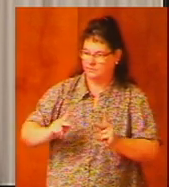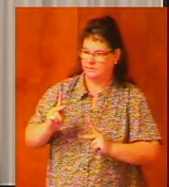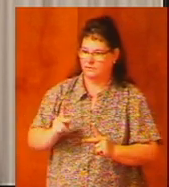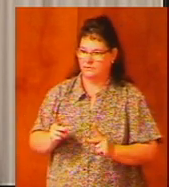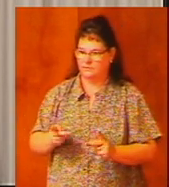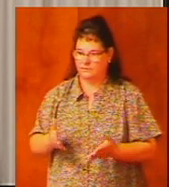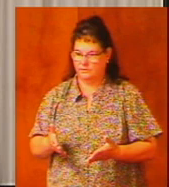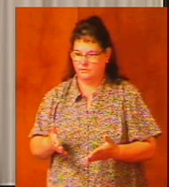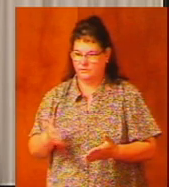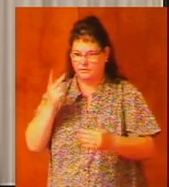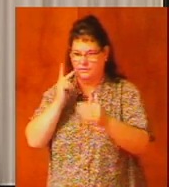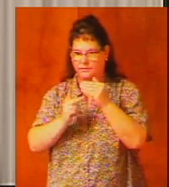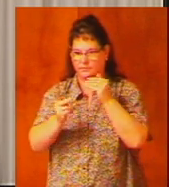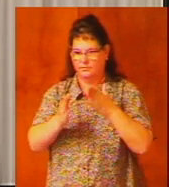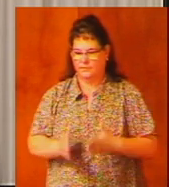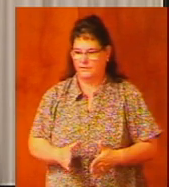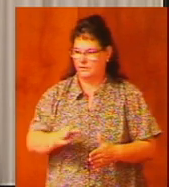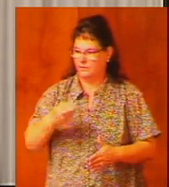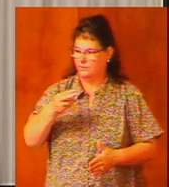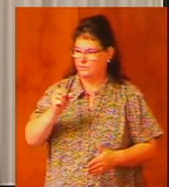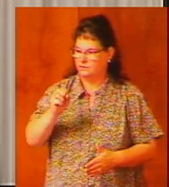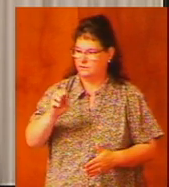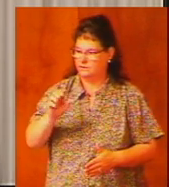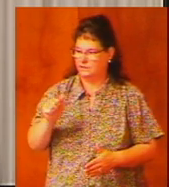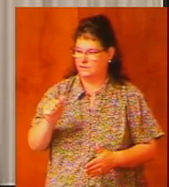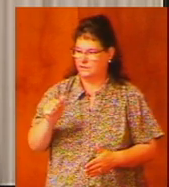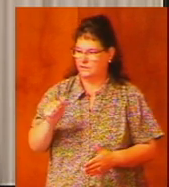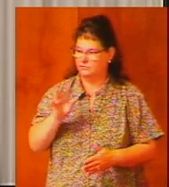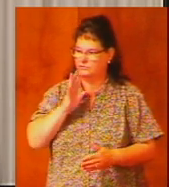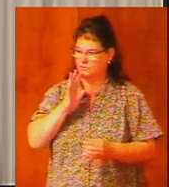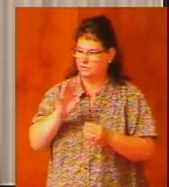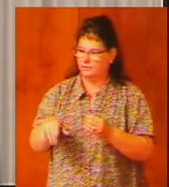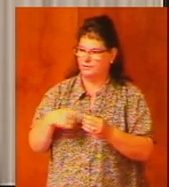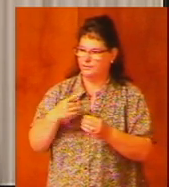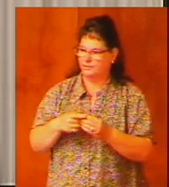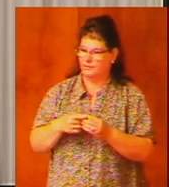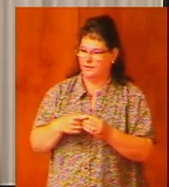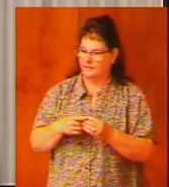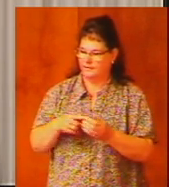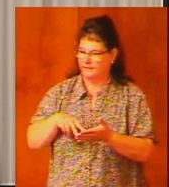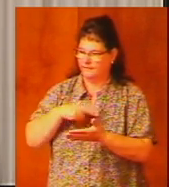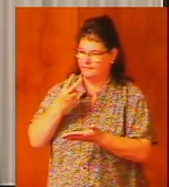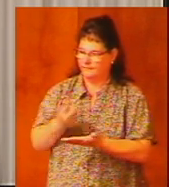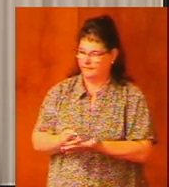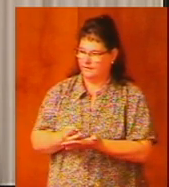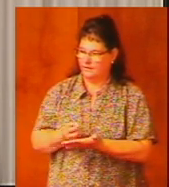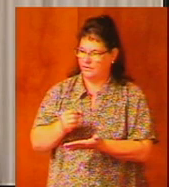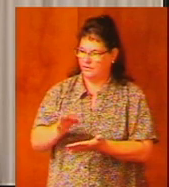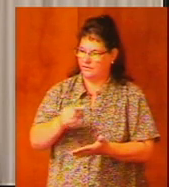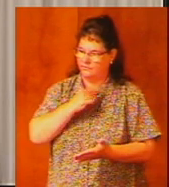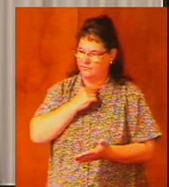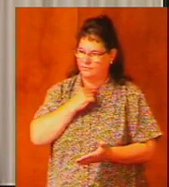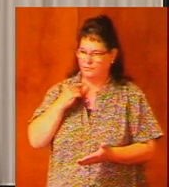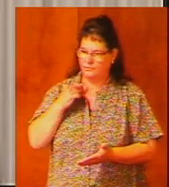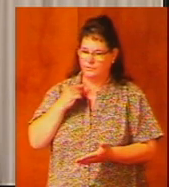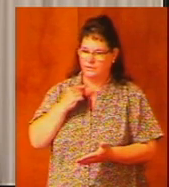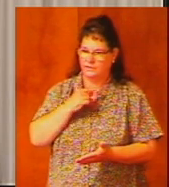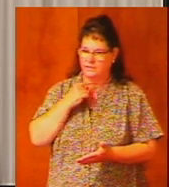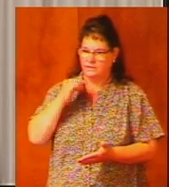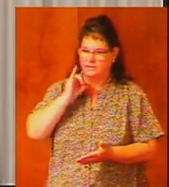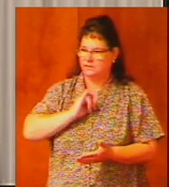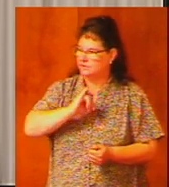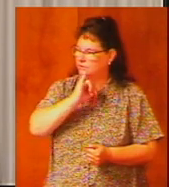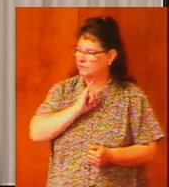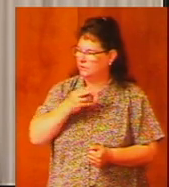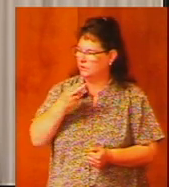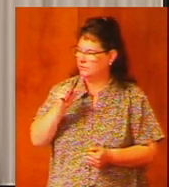the prophet Hosea talks about the failure of the priests in Israel